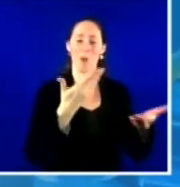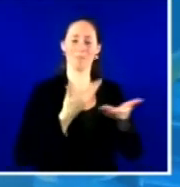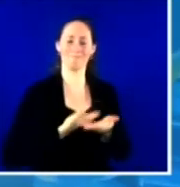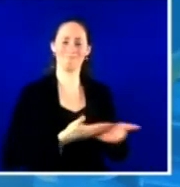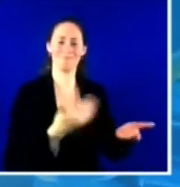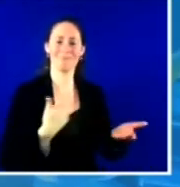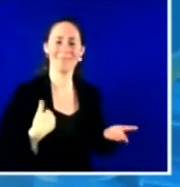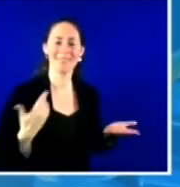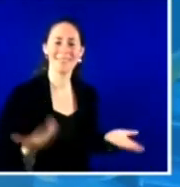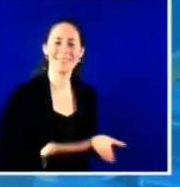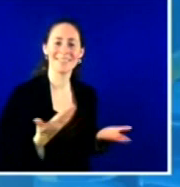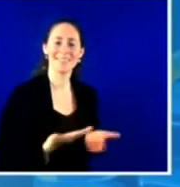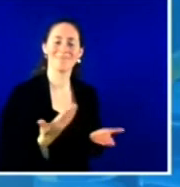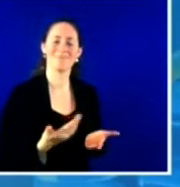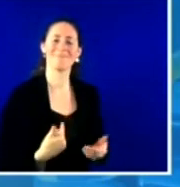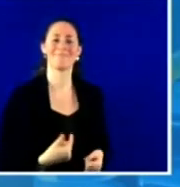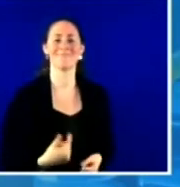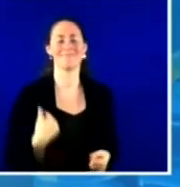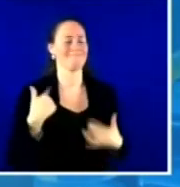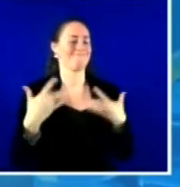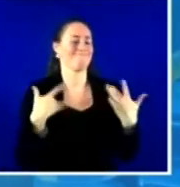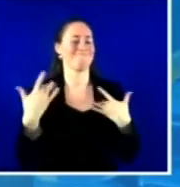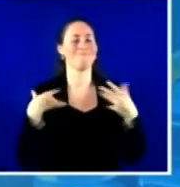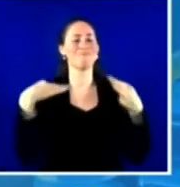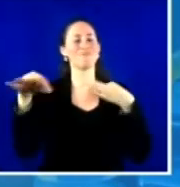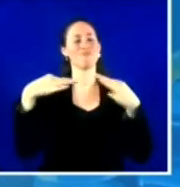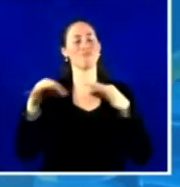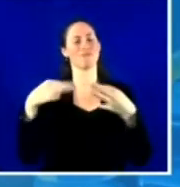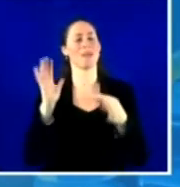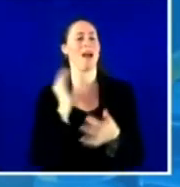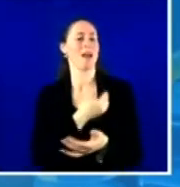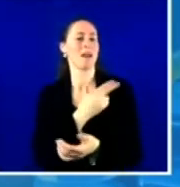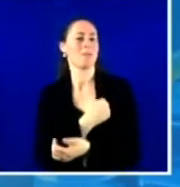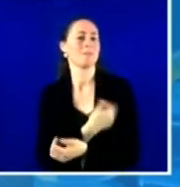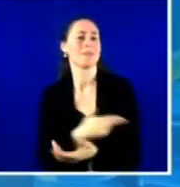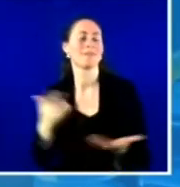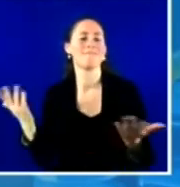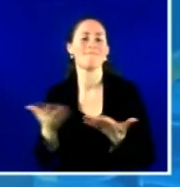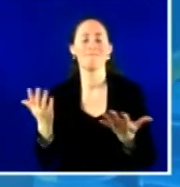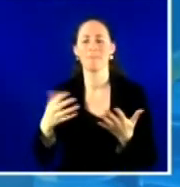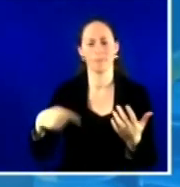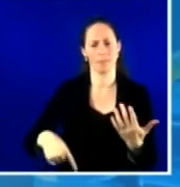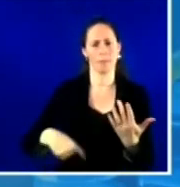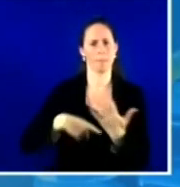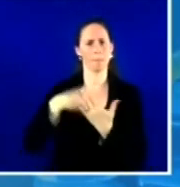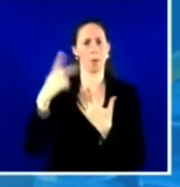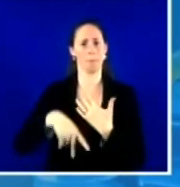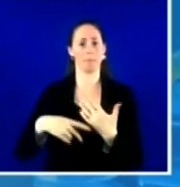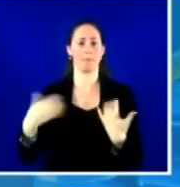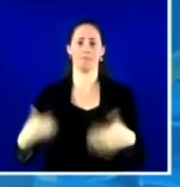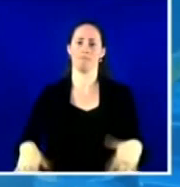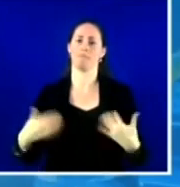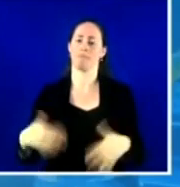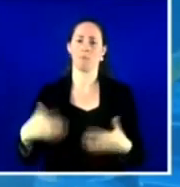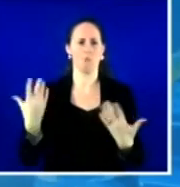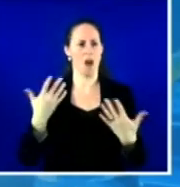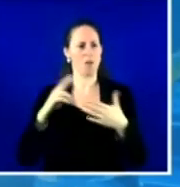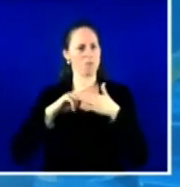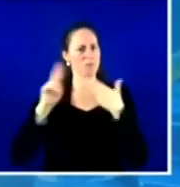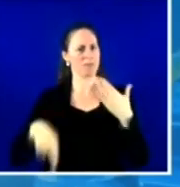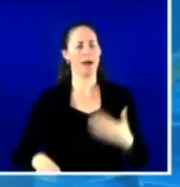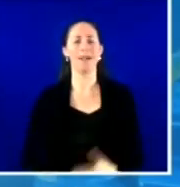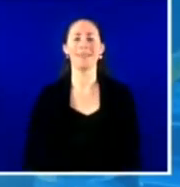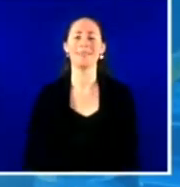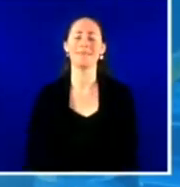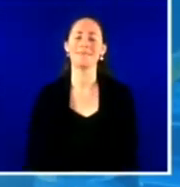Joseph's Health and this initiative and the results of the initiative. I have to know a little bit about St. Joseph's